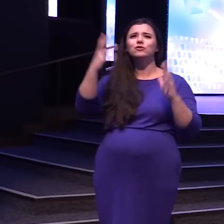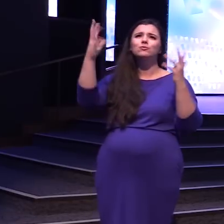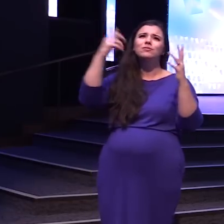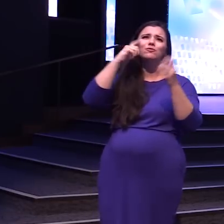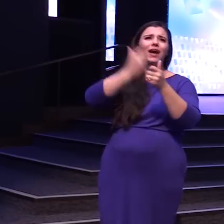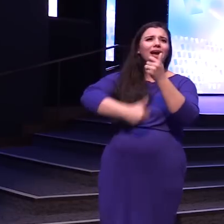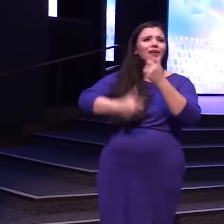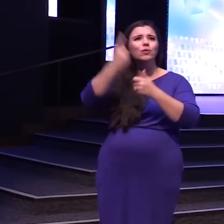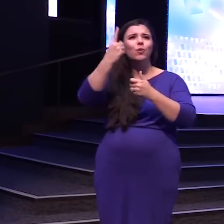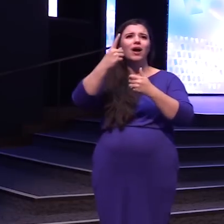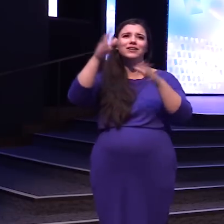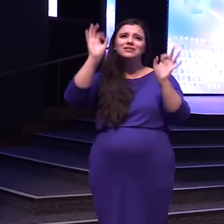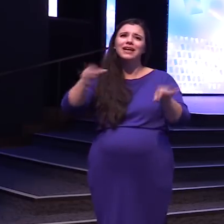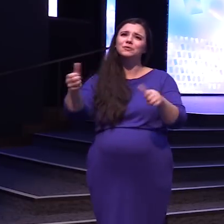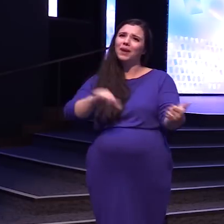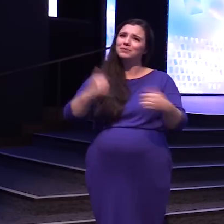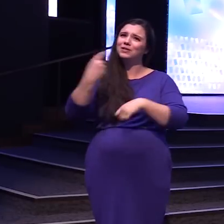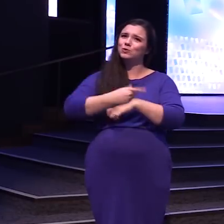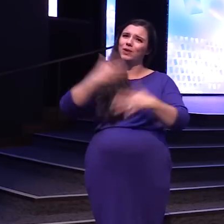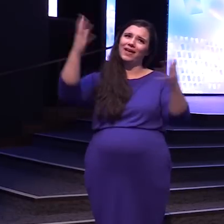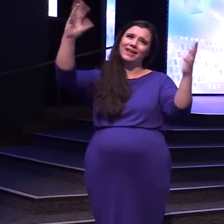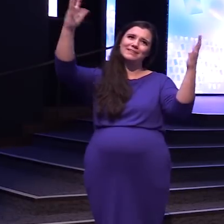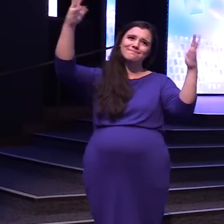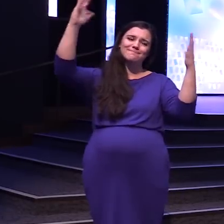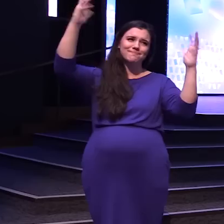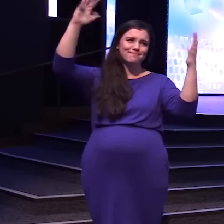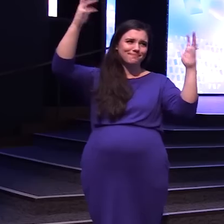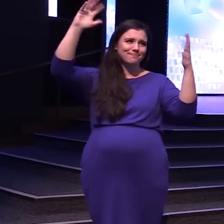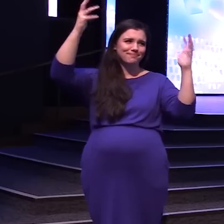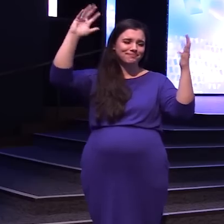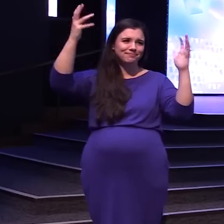For Everybody Who Is Deciding To Get Baptized This Weekend